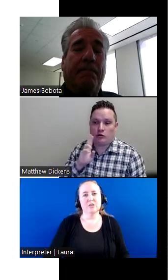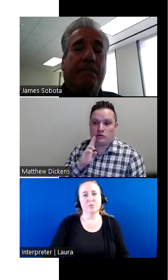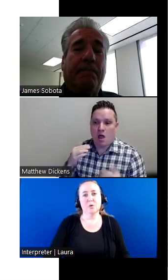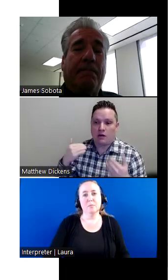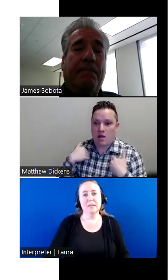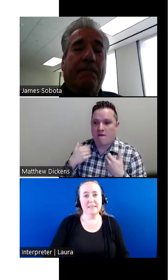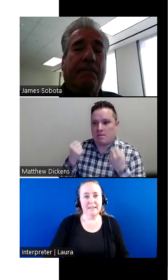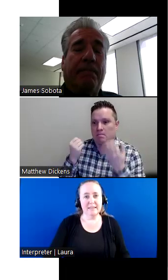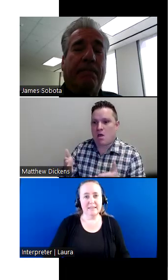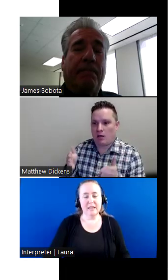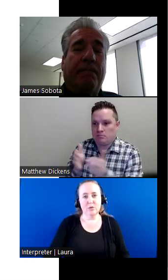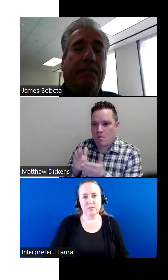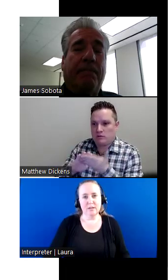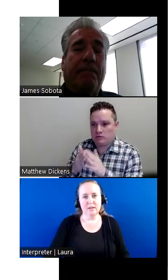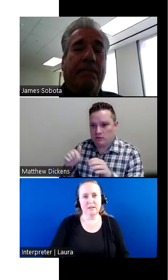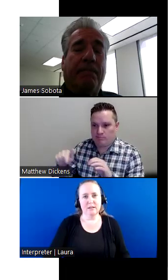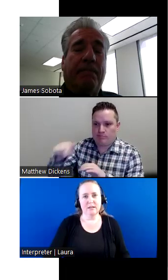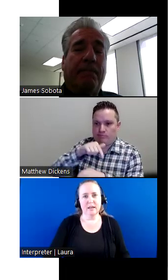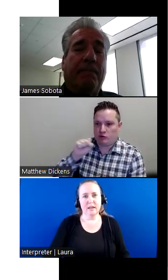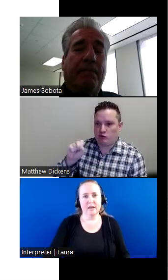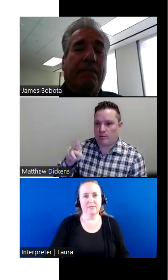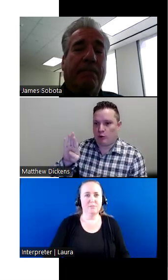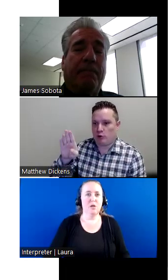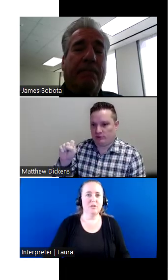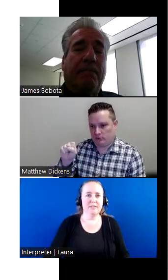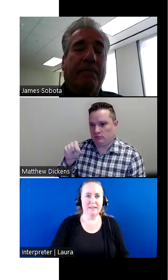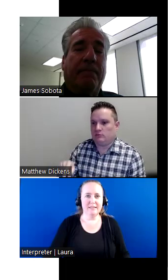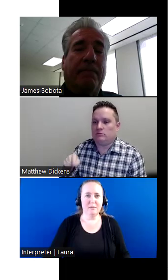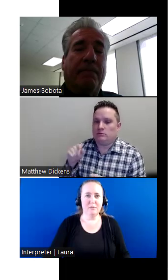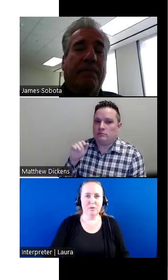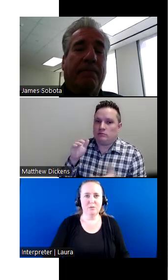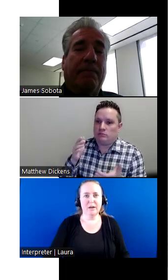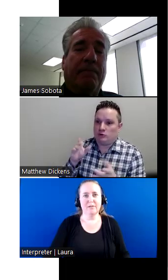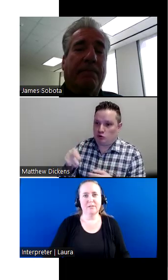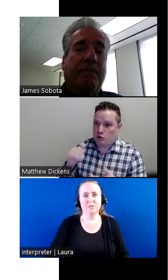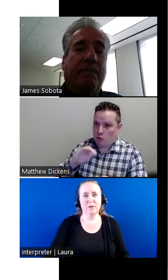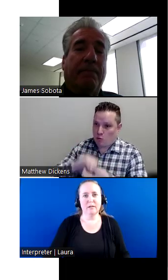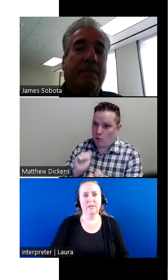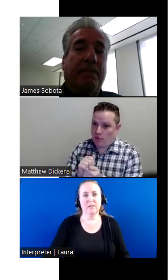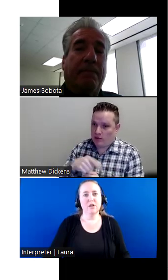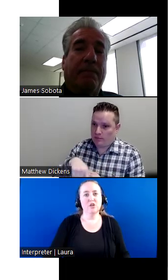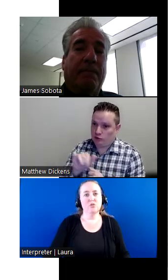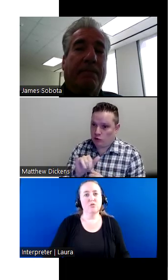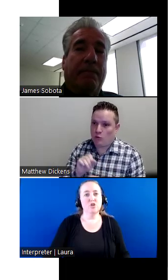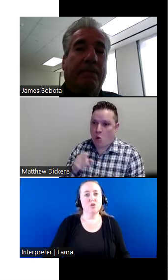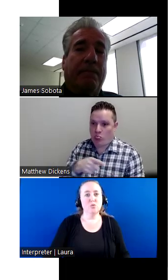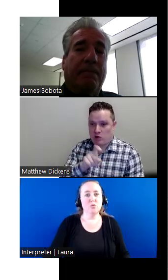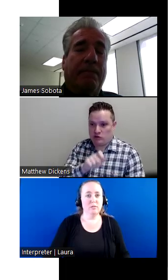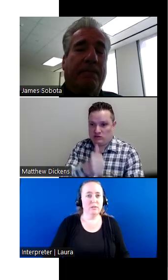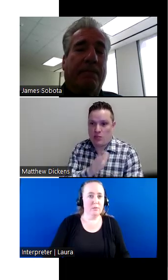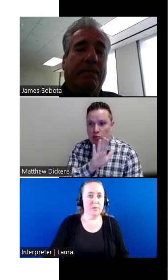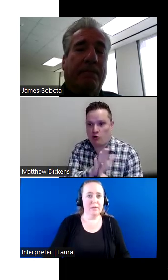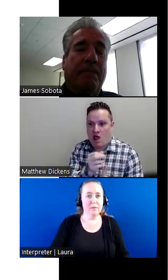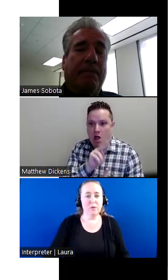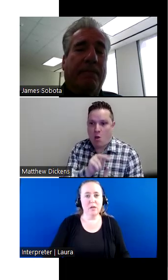So we know in big cities like Houston, they have smaller cities, suburbs around as well. So do you